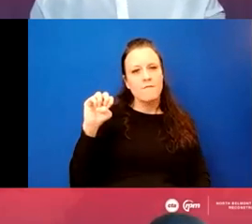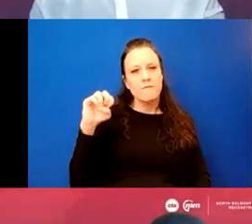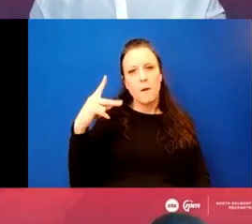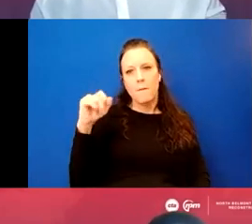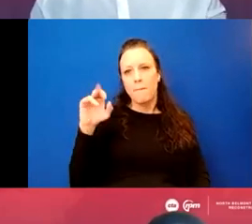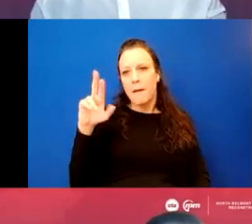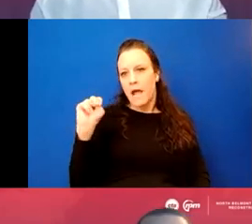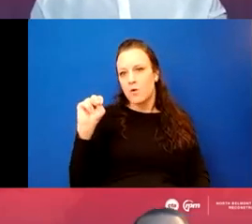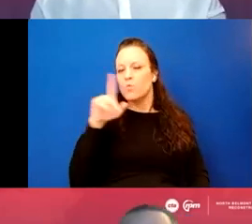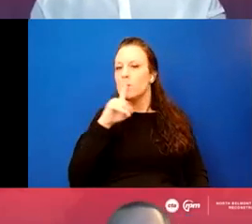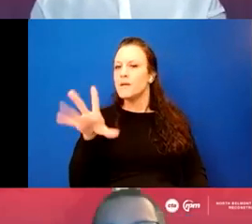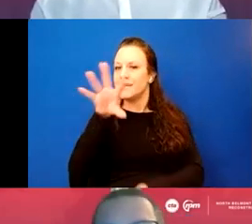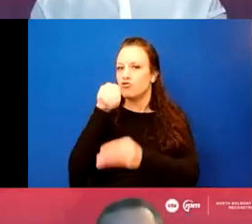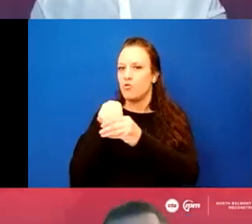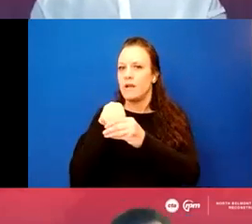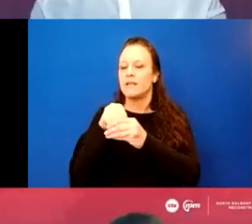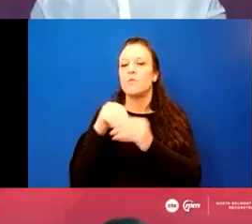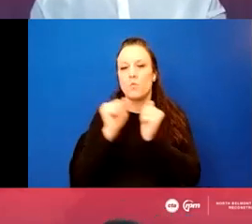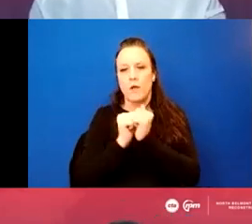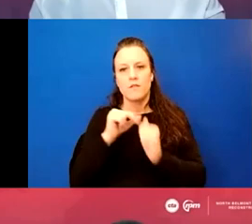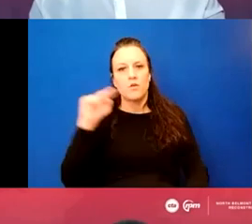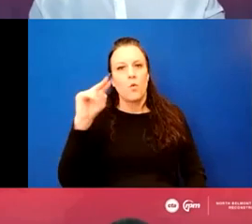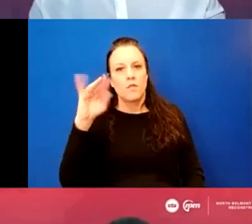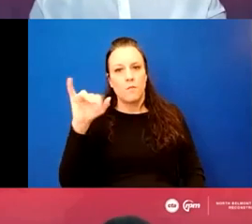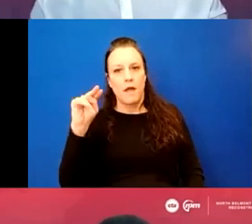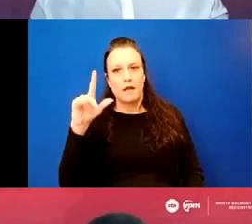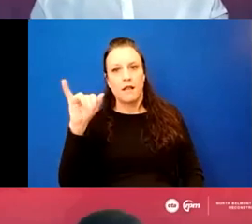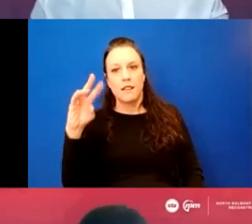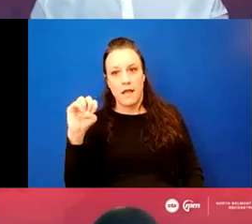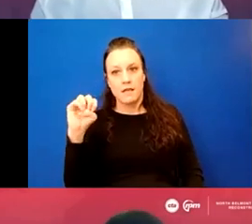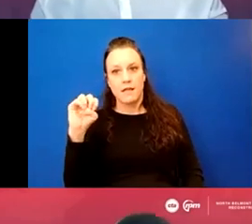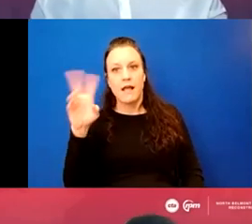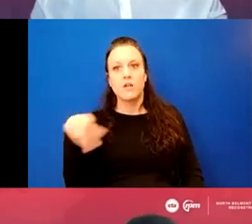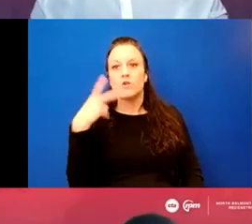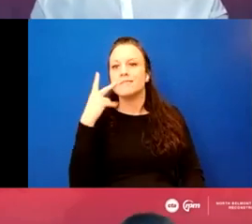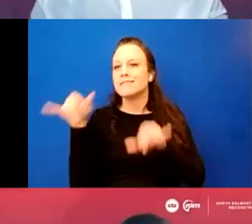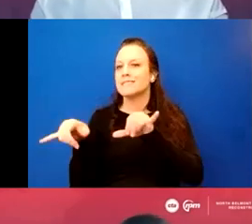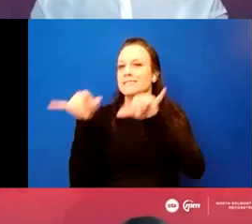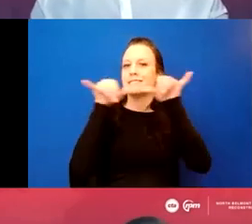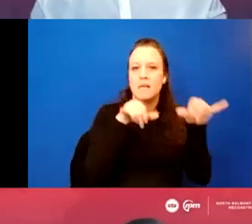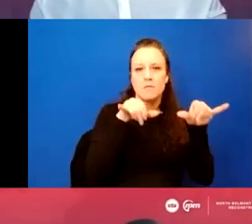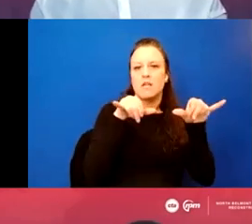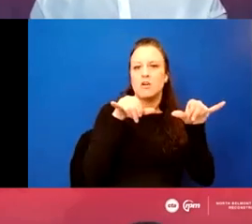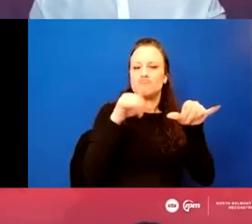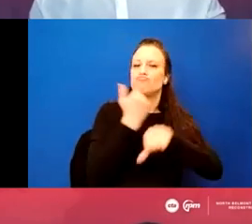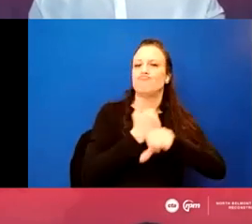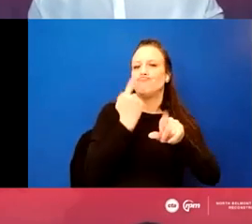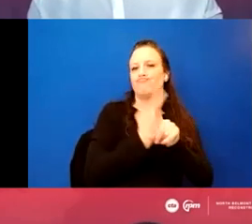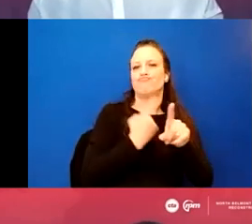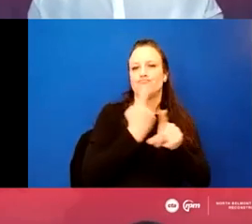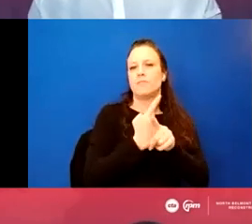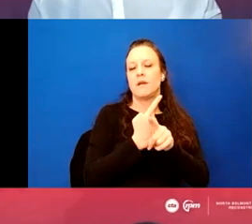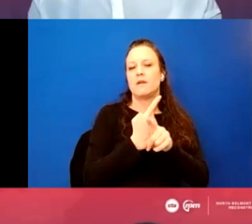will also be integrated into the north mainline tracks. And additionally, you'll see a similar organic pattern on the structural